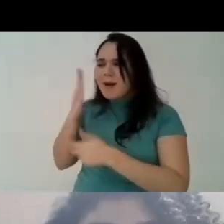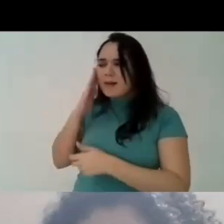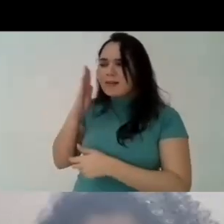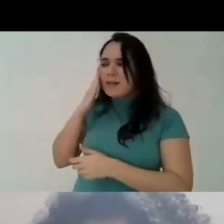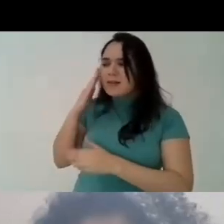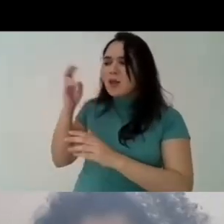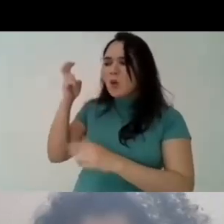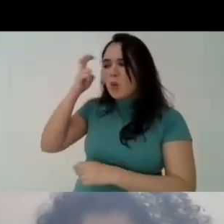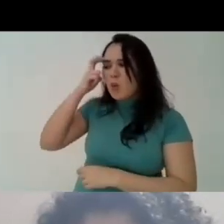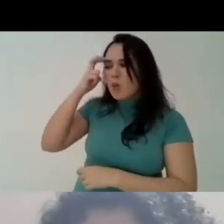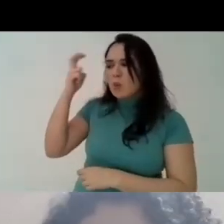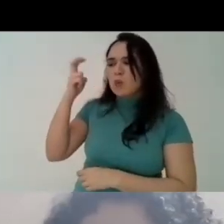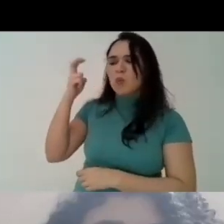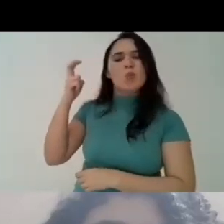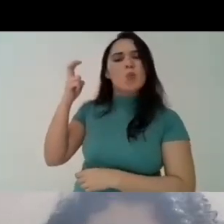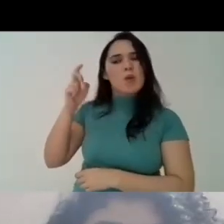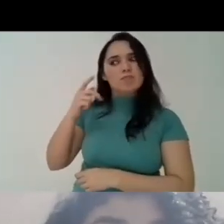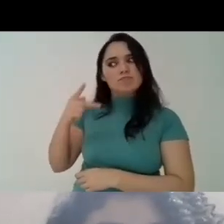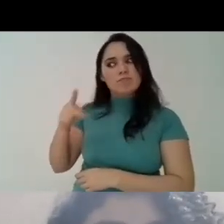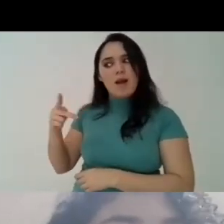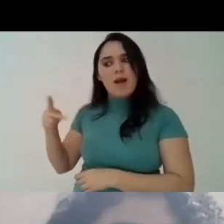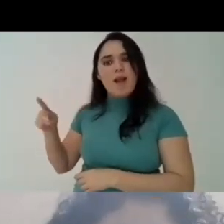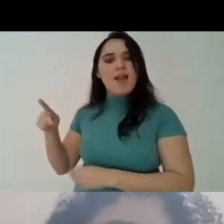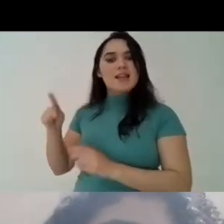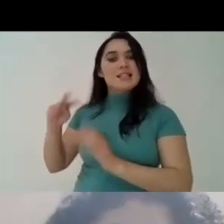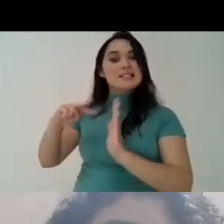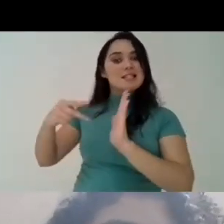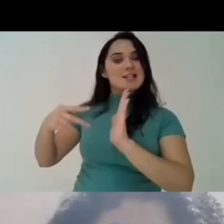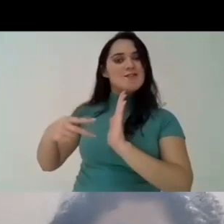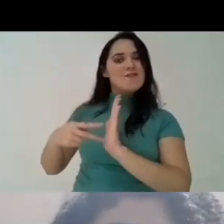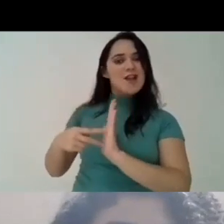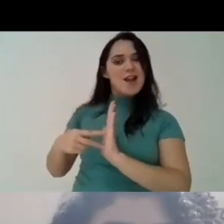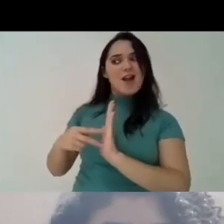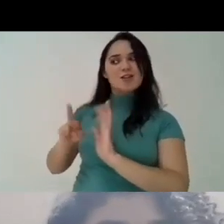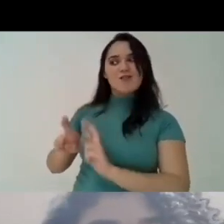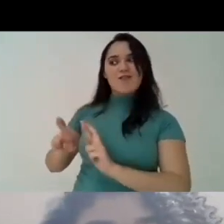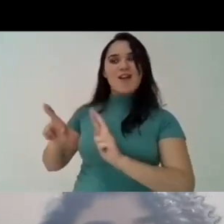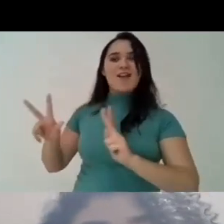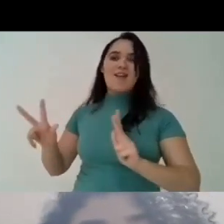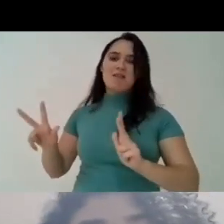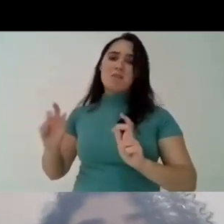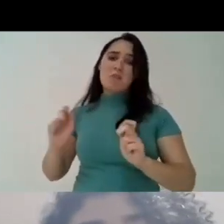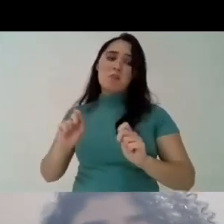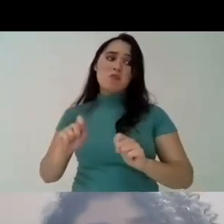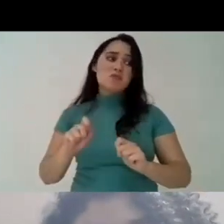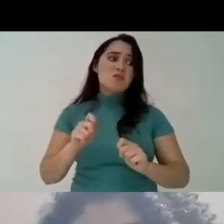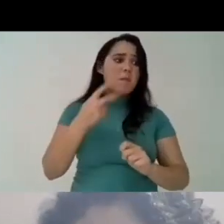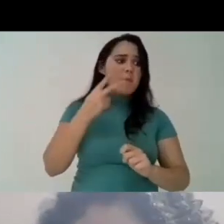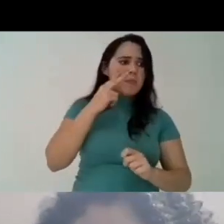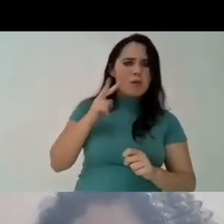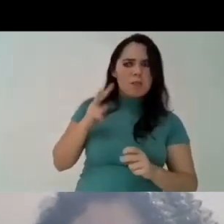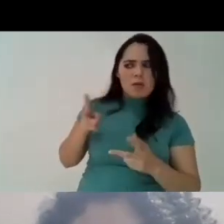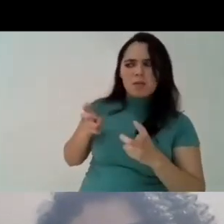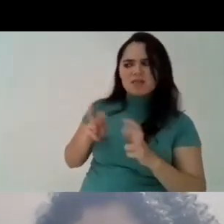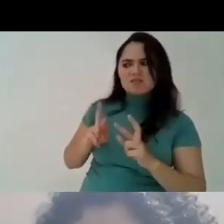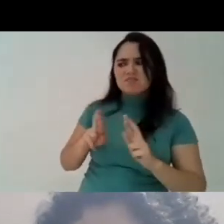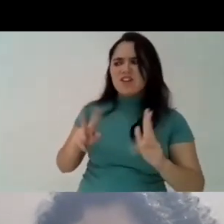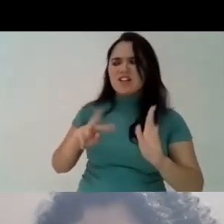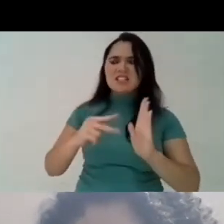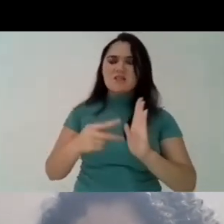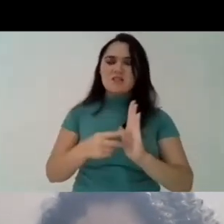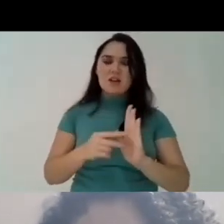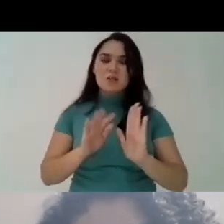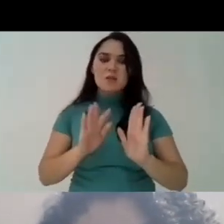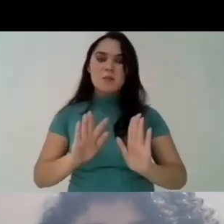to study and understand our culture so uh the brazilian society they think that our culture